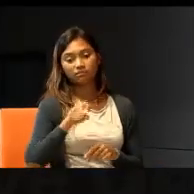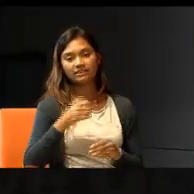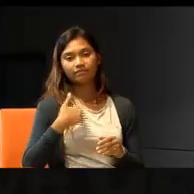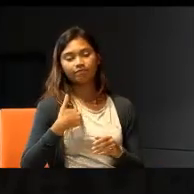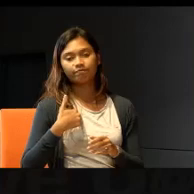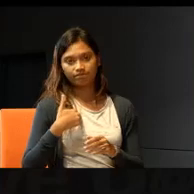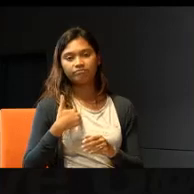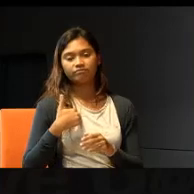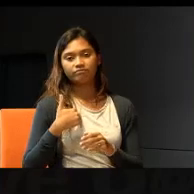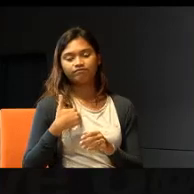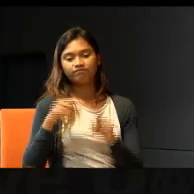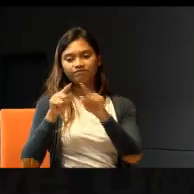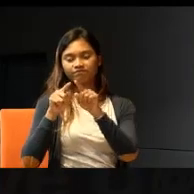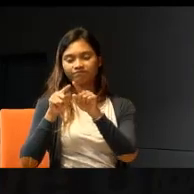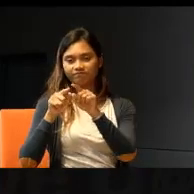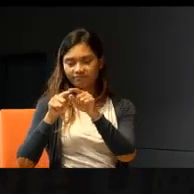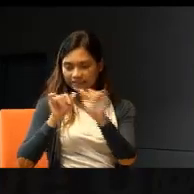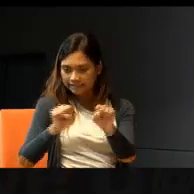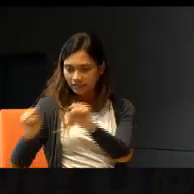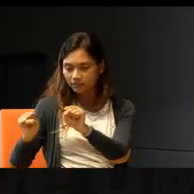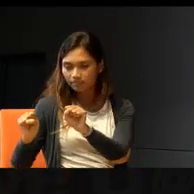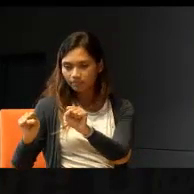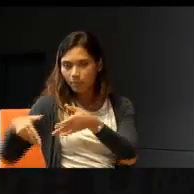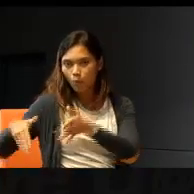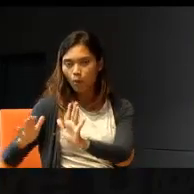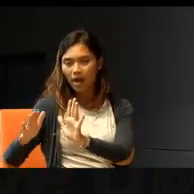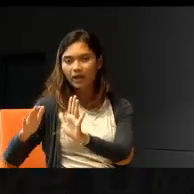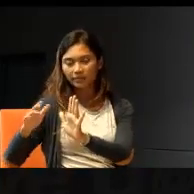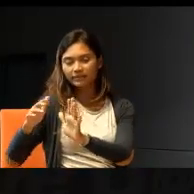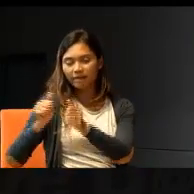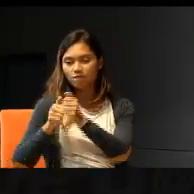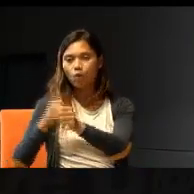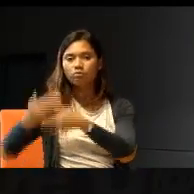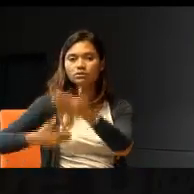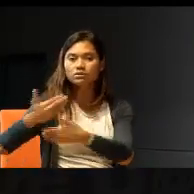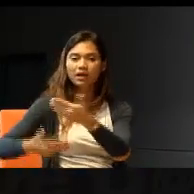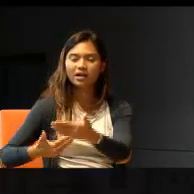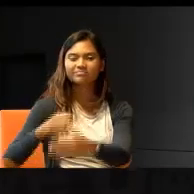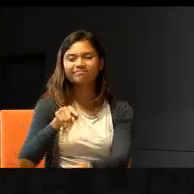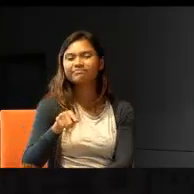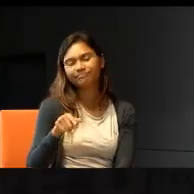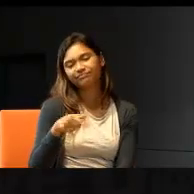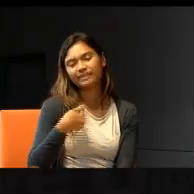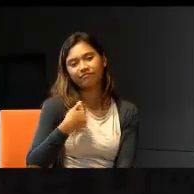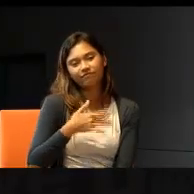approach to this. And this is where I feel that, in terms of,